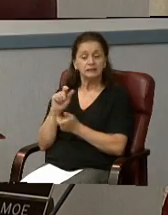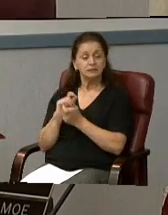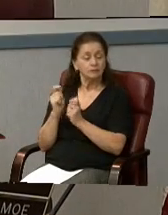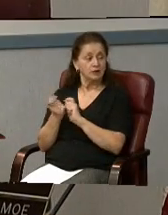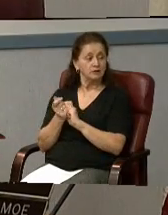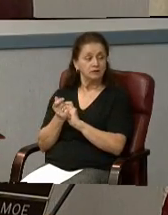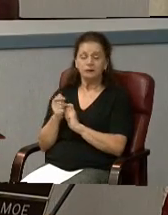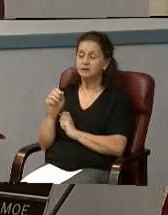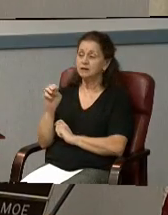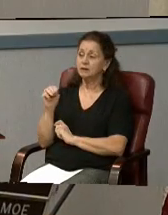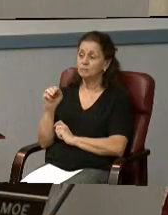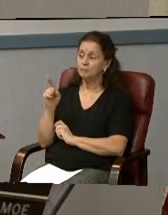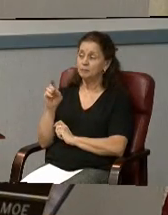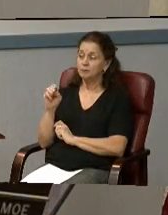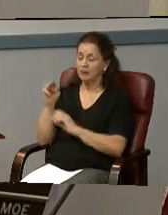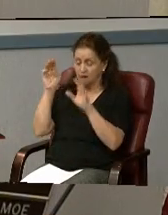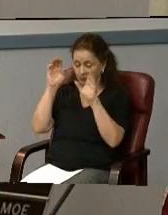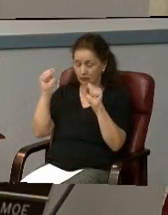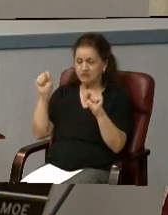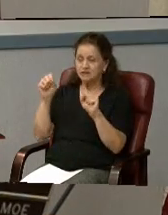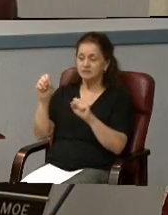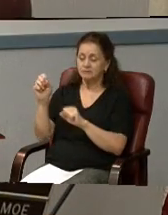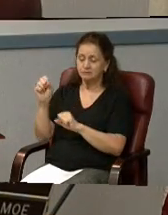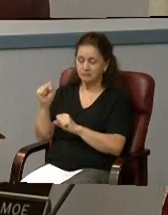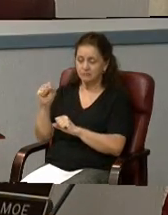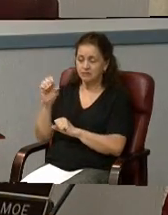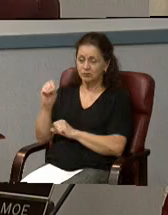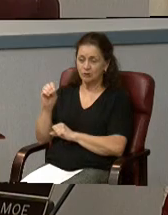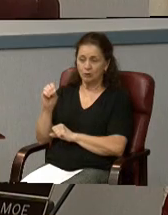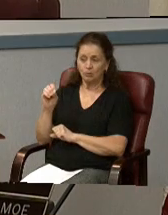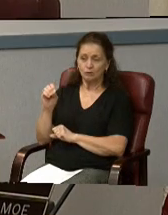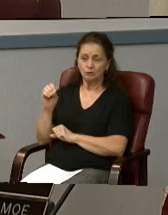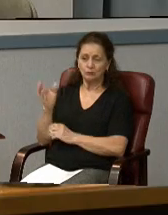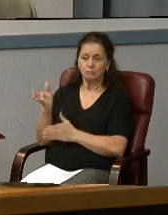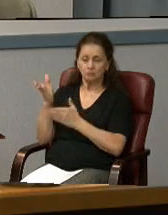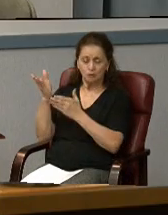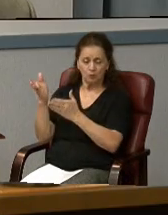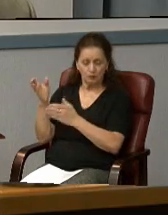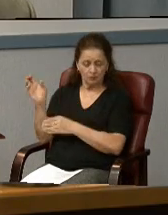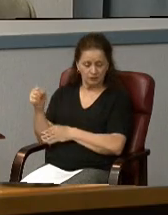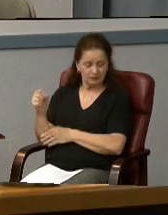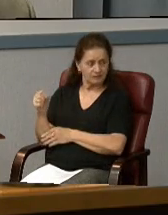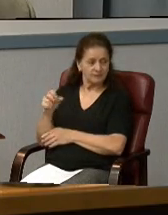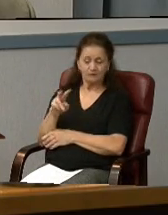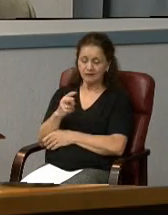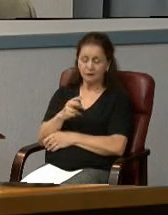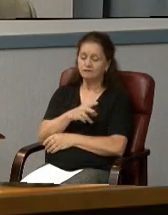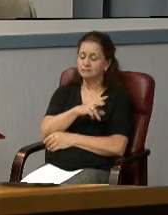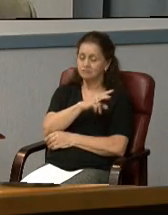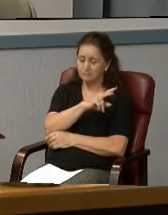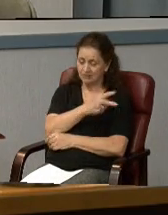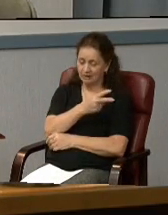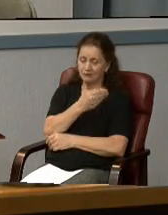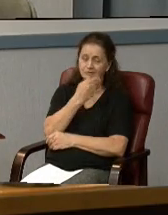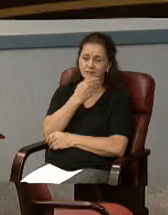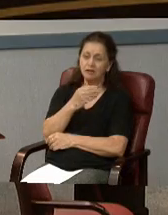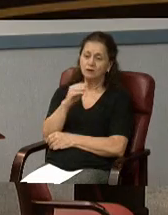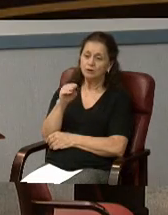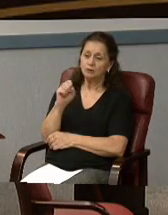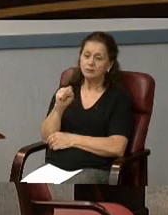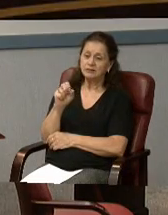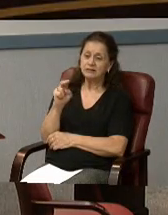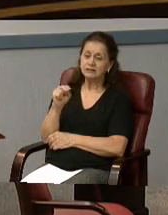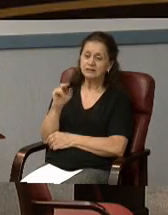Madam President. Mr. Ricks. So moved. Thank you, Mr. Ricks. Do I have a second? I second. Thank you, Ms. Nicholas.